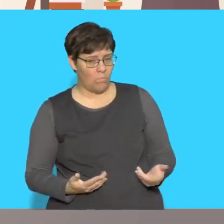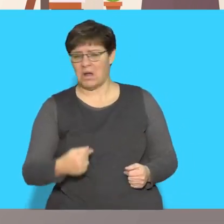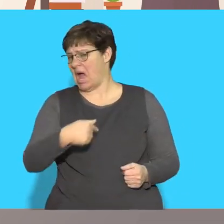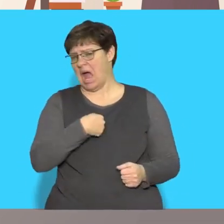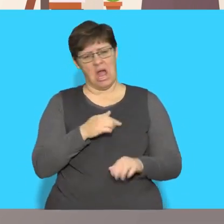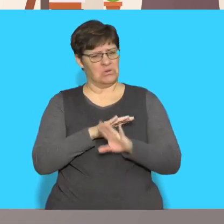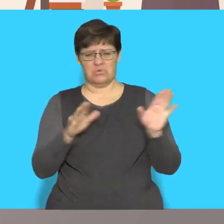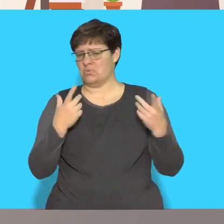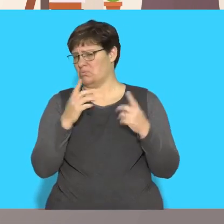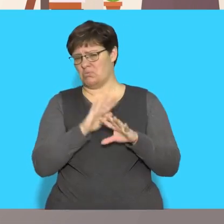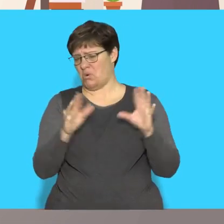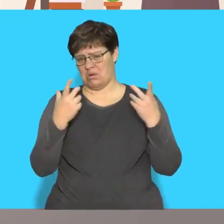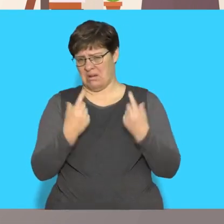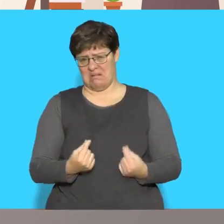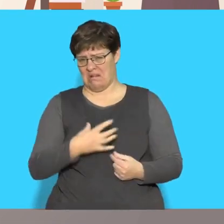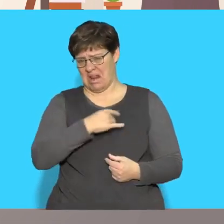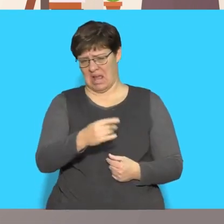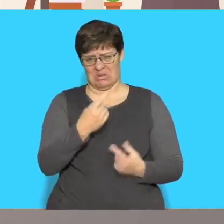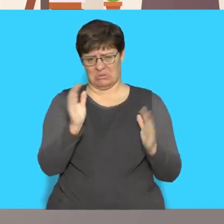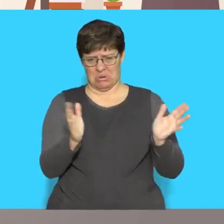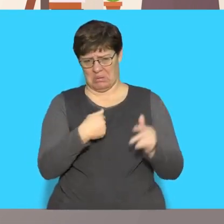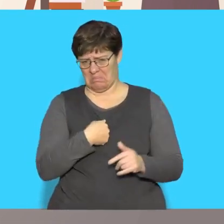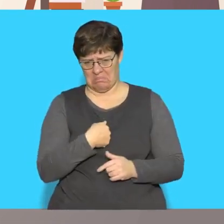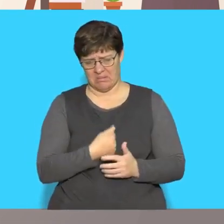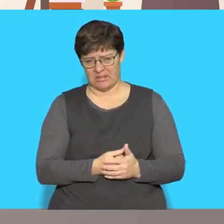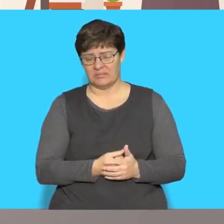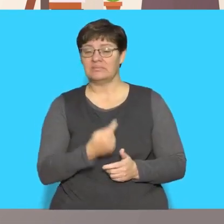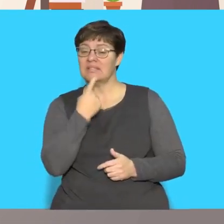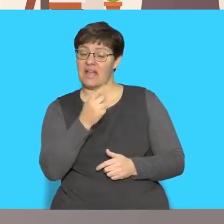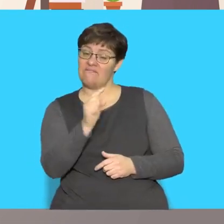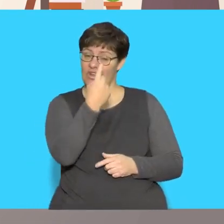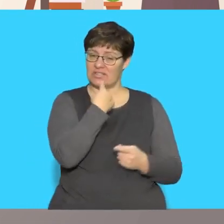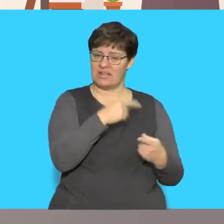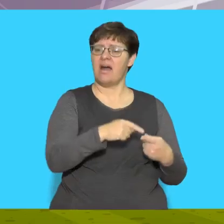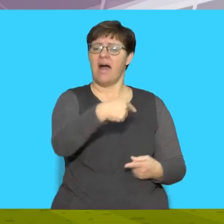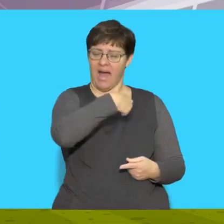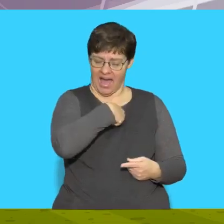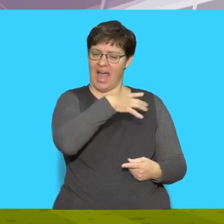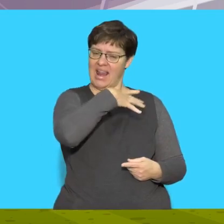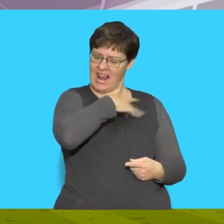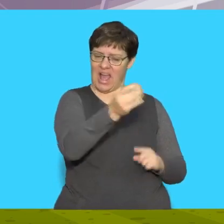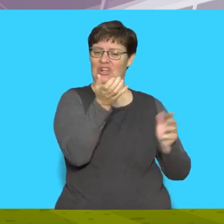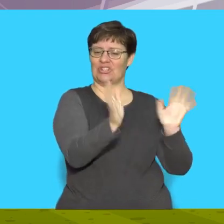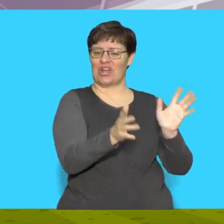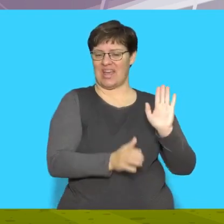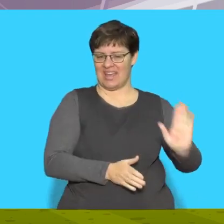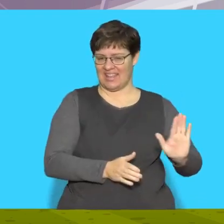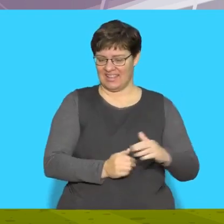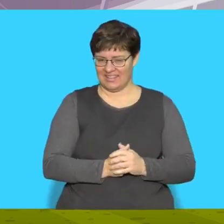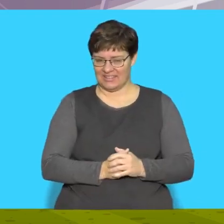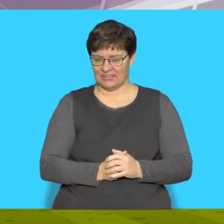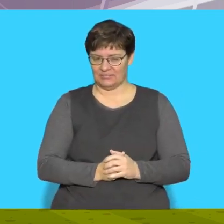I do not like soccer Let's try that now First say I like soccer